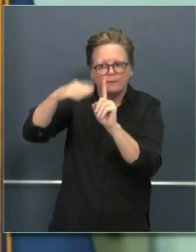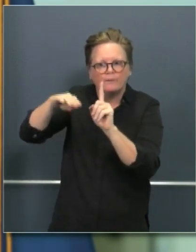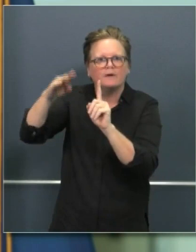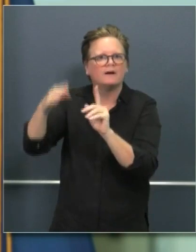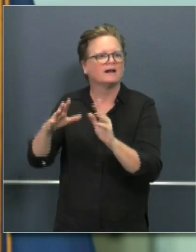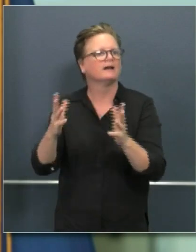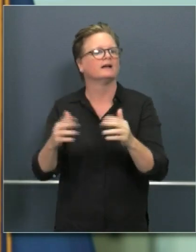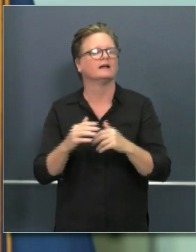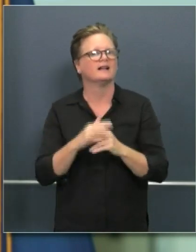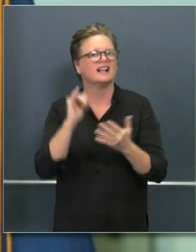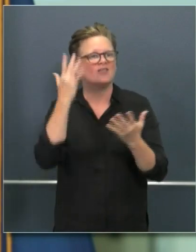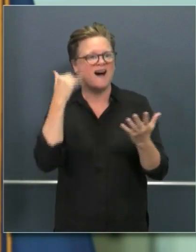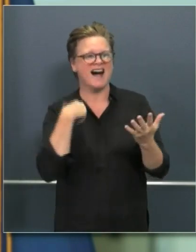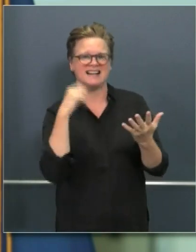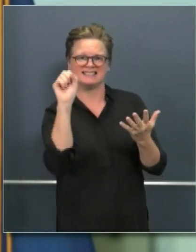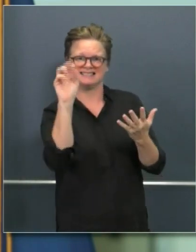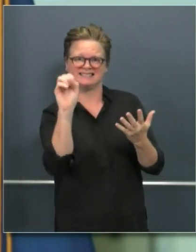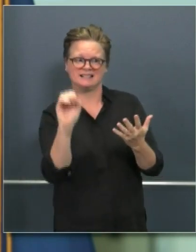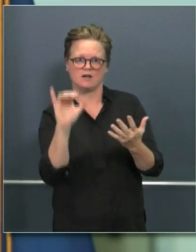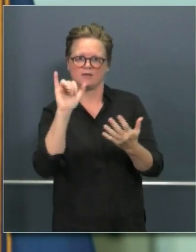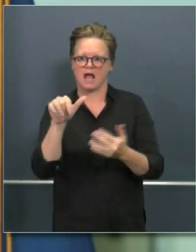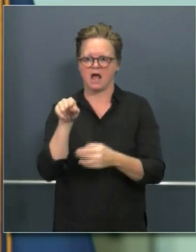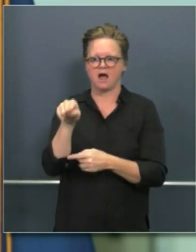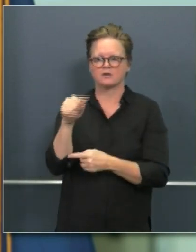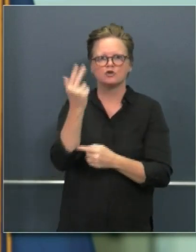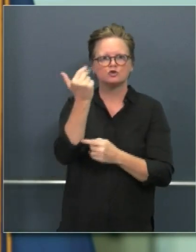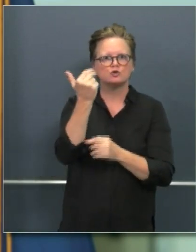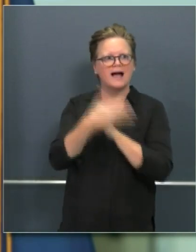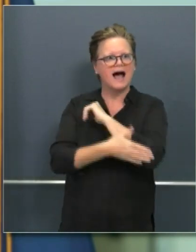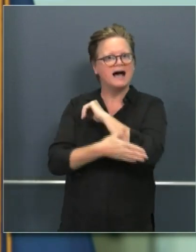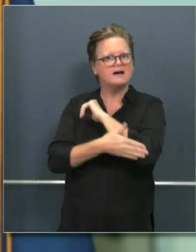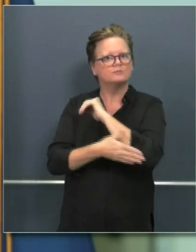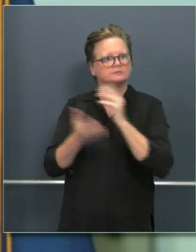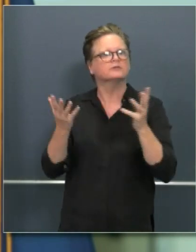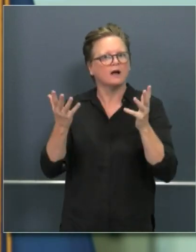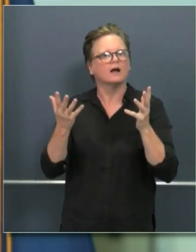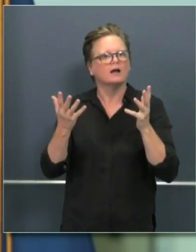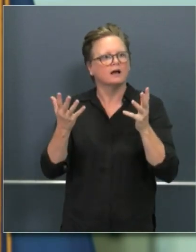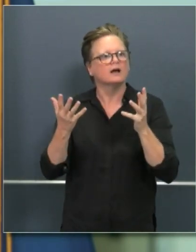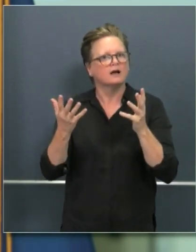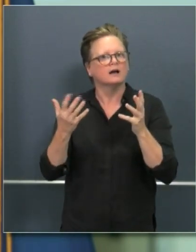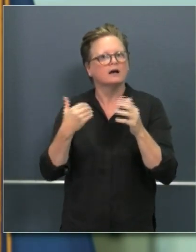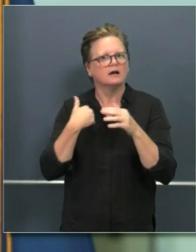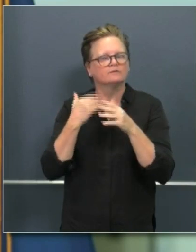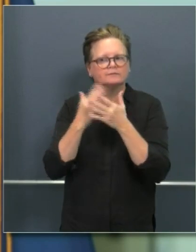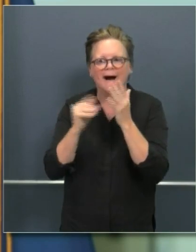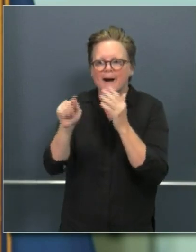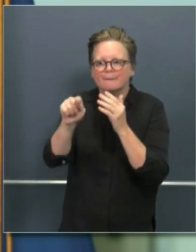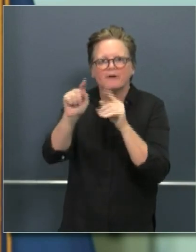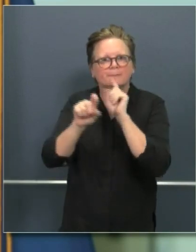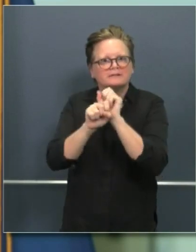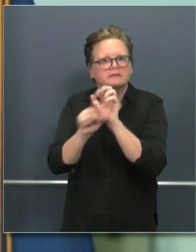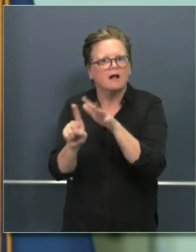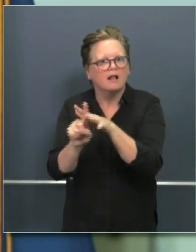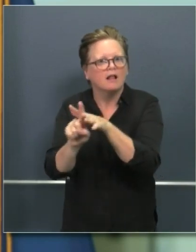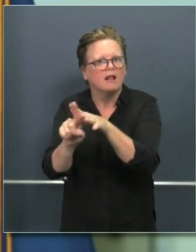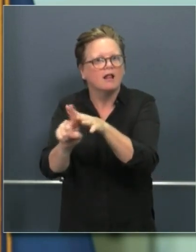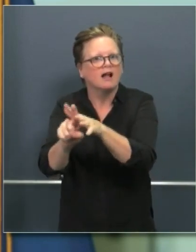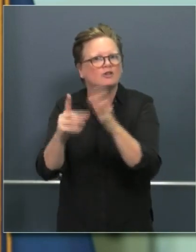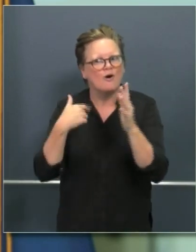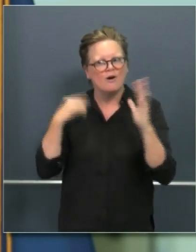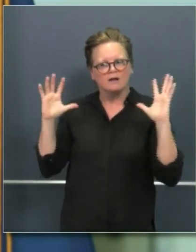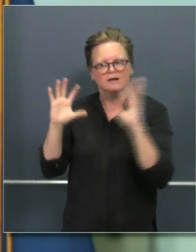monitoring, supporting with technical assistance to do what we can to mitigate the spread as we begin to